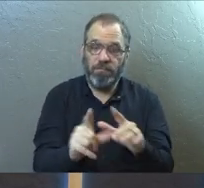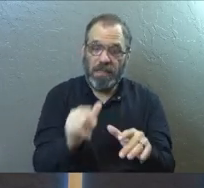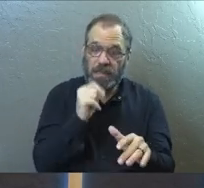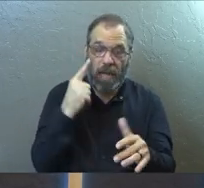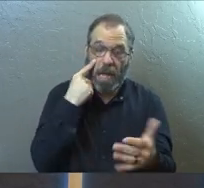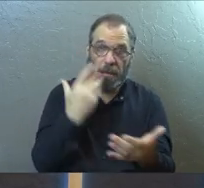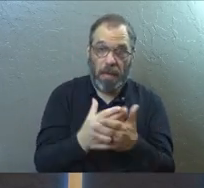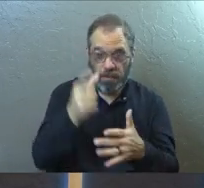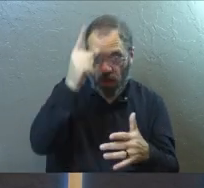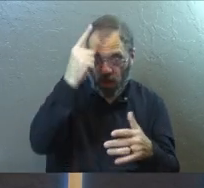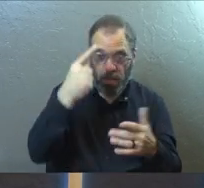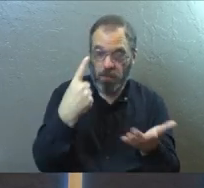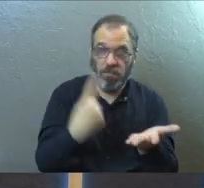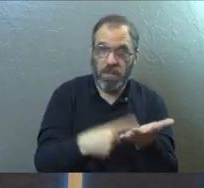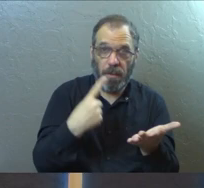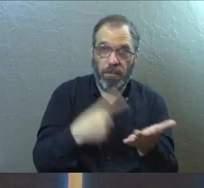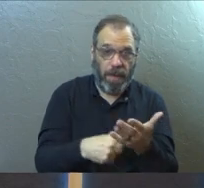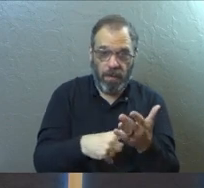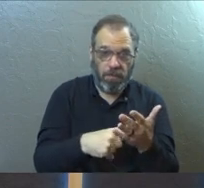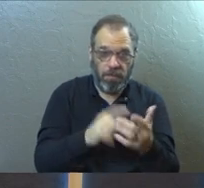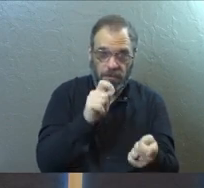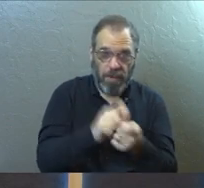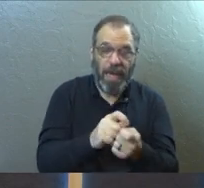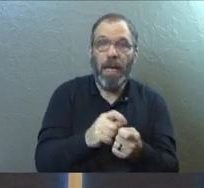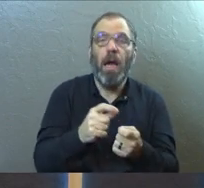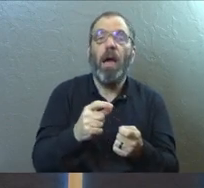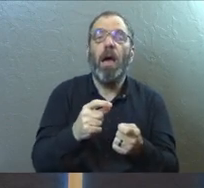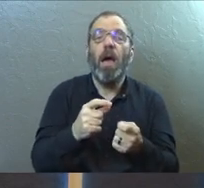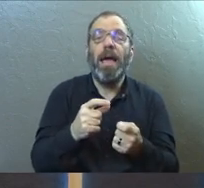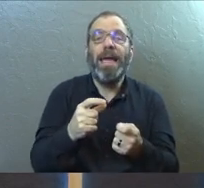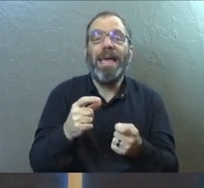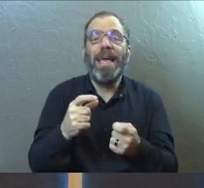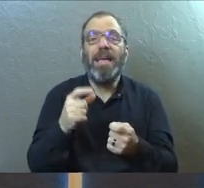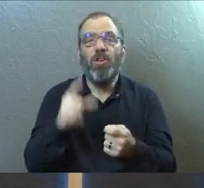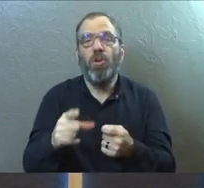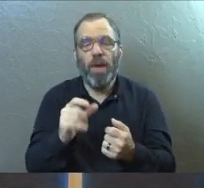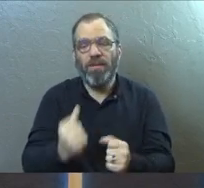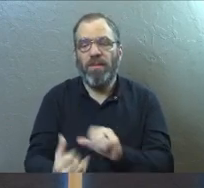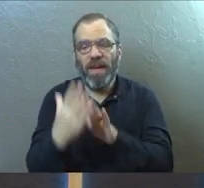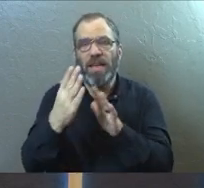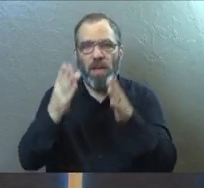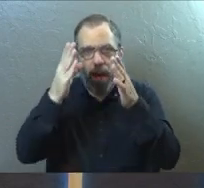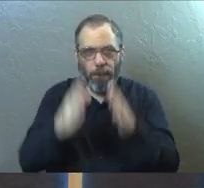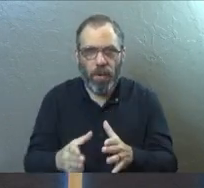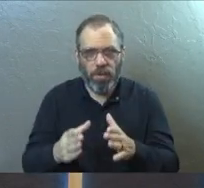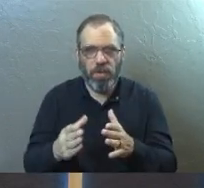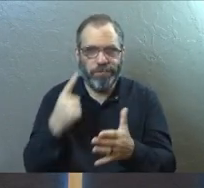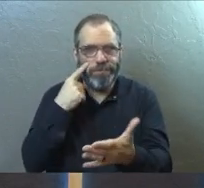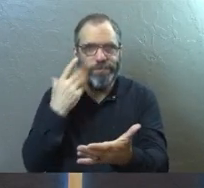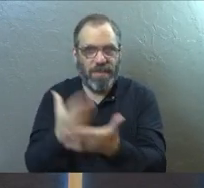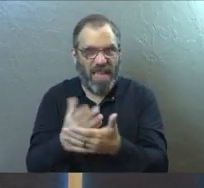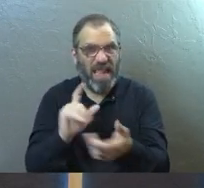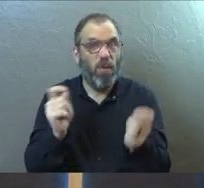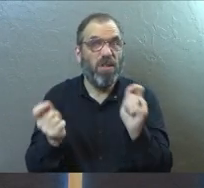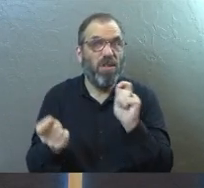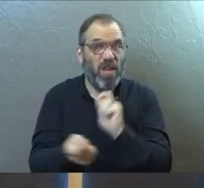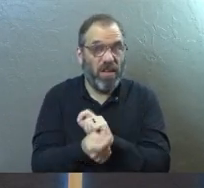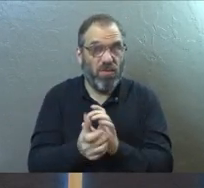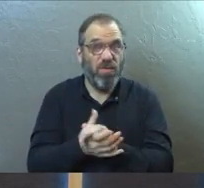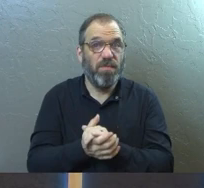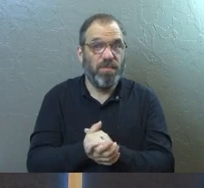airtight logical argument that can be mapped out. It's an airtight person who you have to face. And that's a real change.